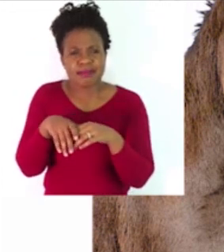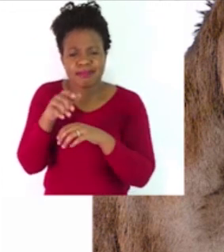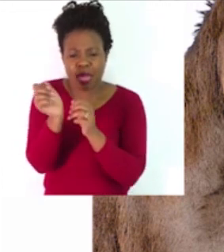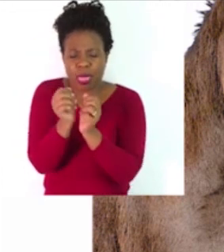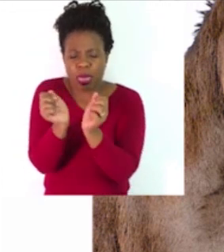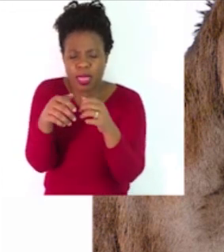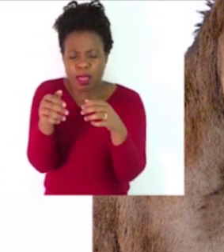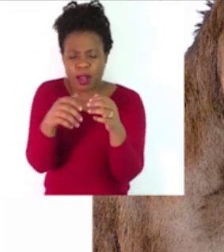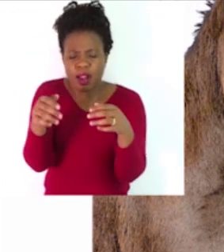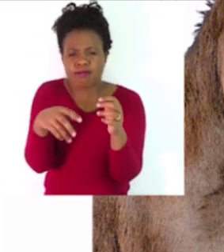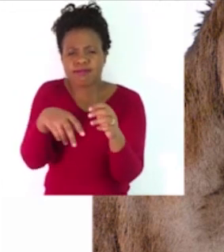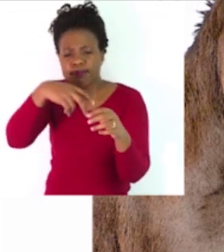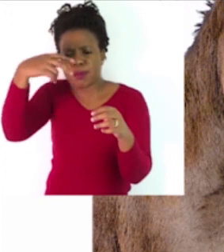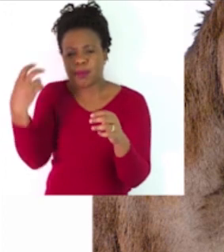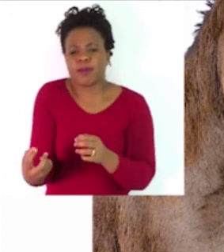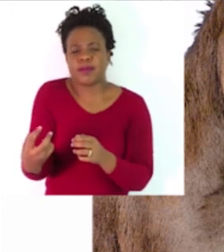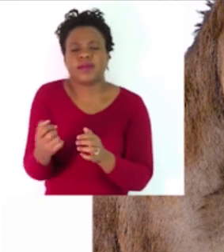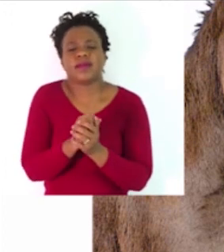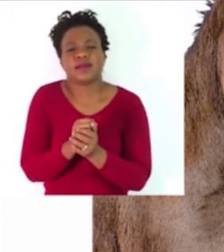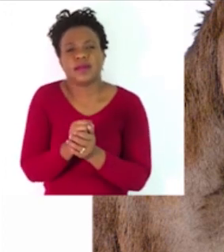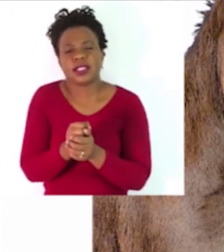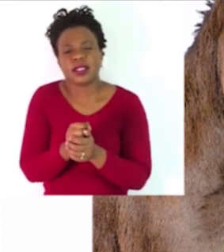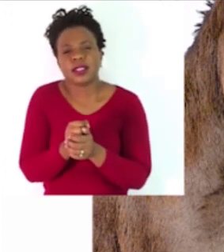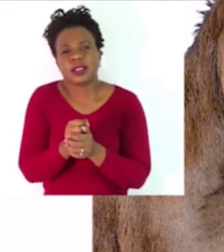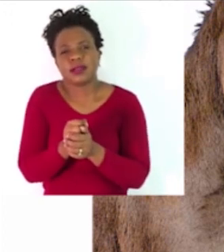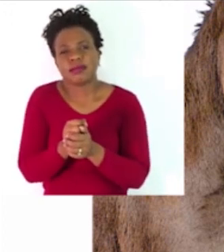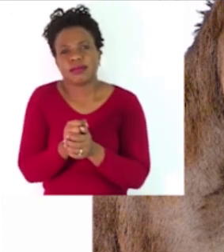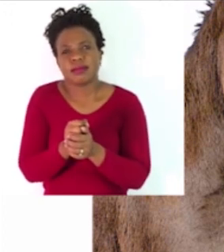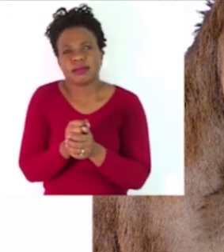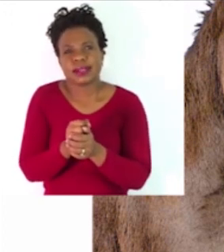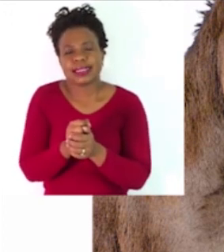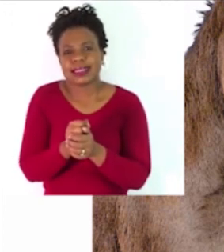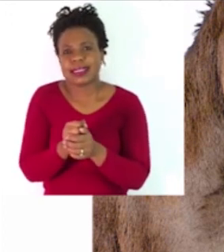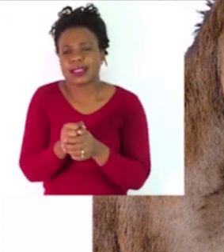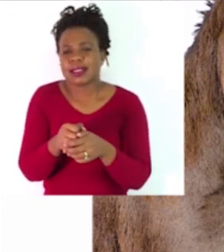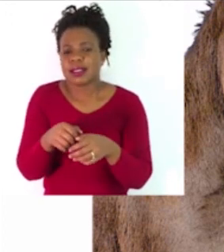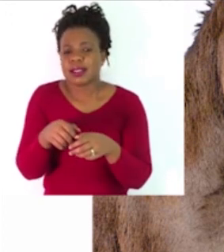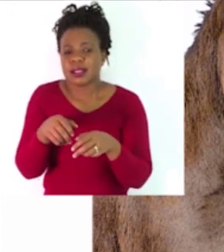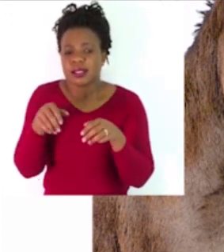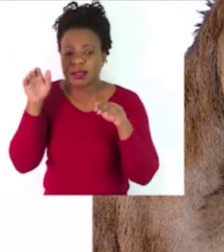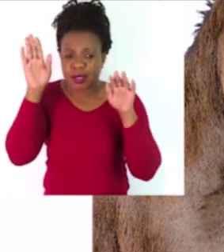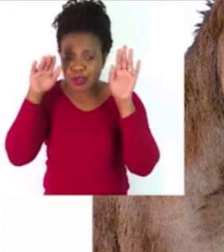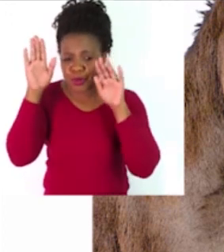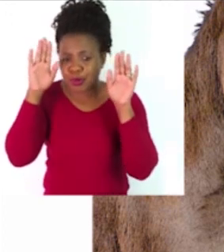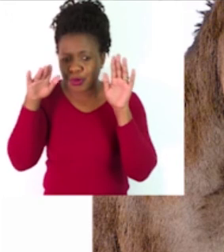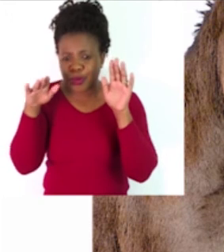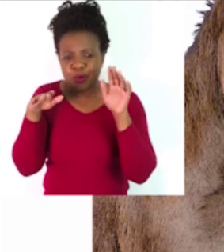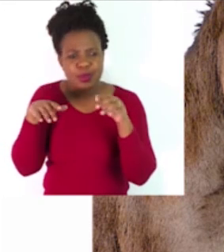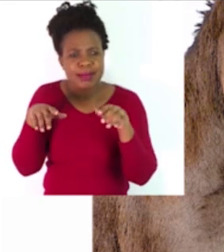and it fell. The terrified donkey immediately rose to its feet